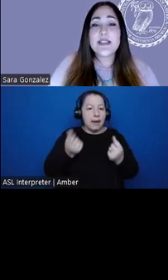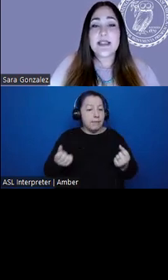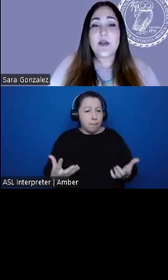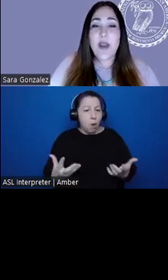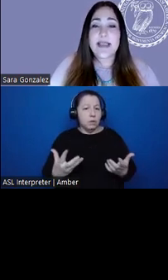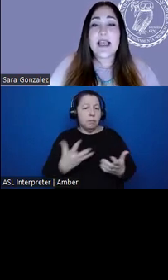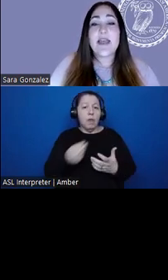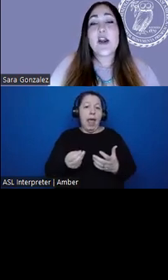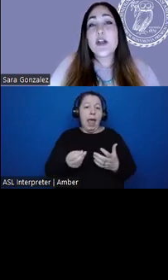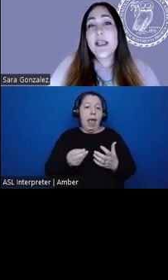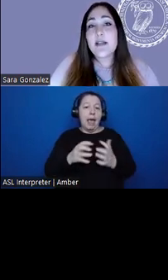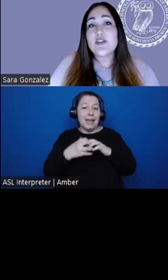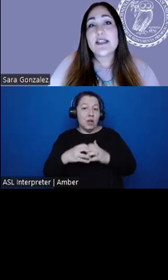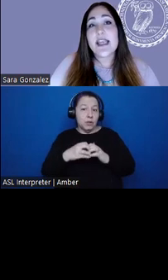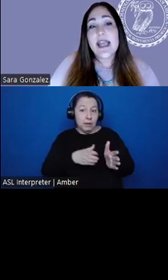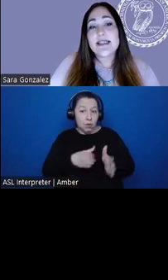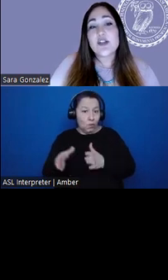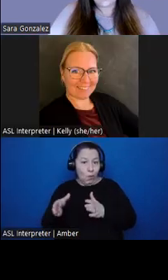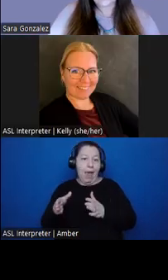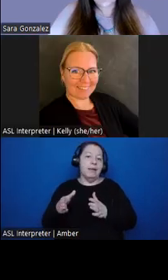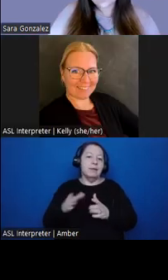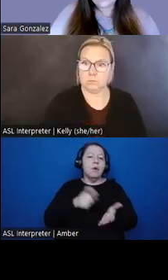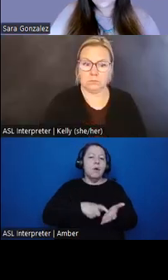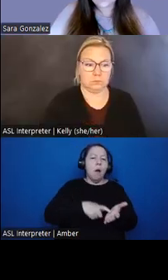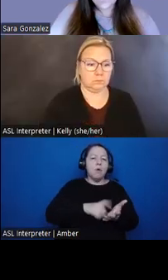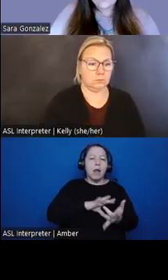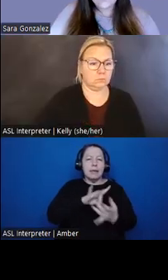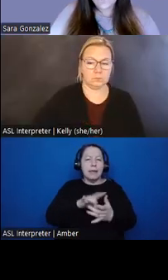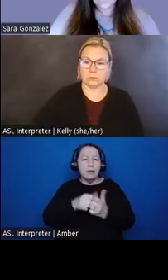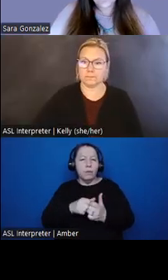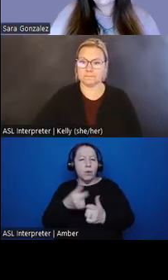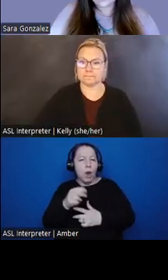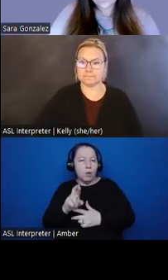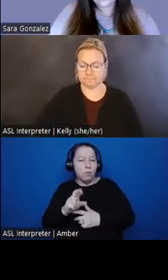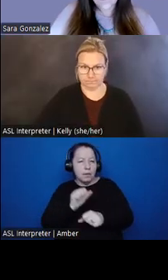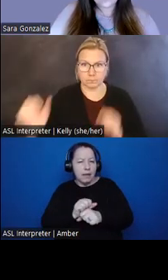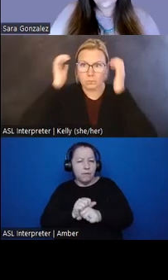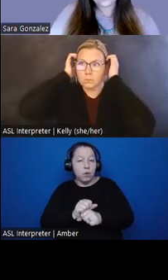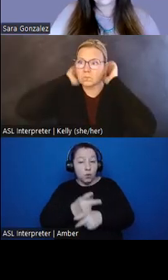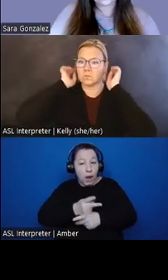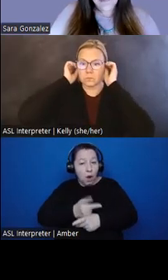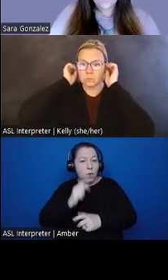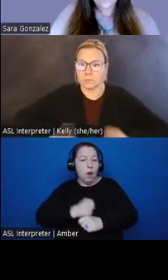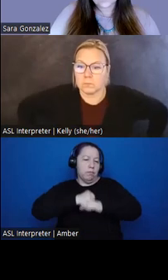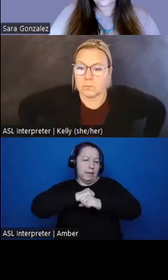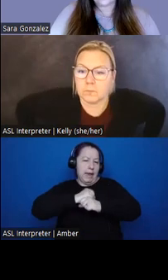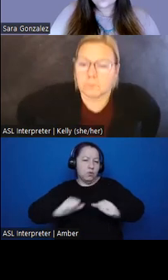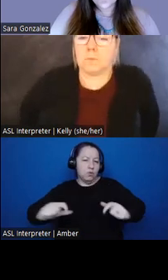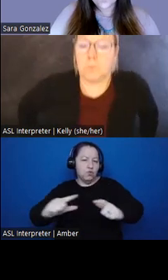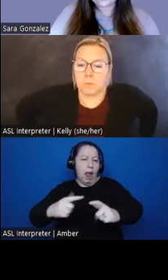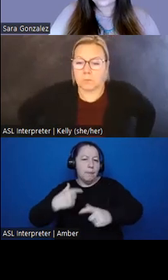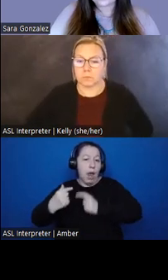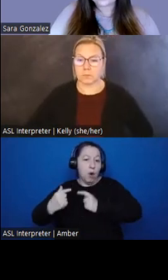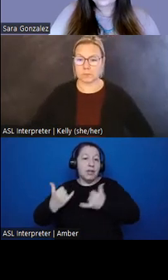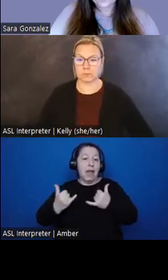intersecting ways that archaeology is connected to Grand Ronde to protect tribal heritage now and protect into the